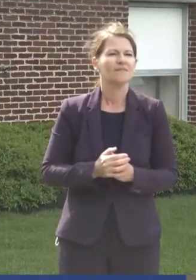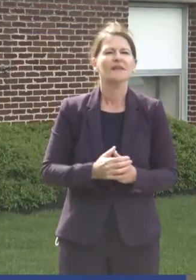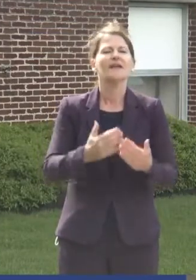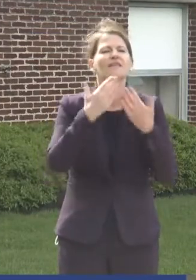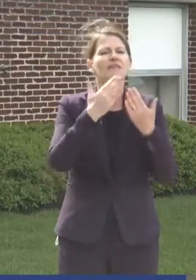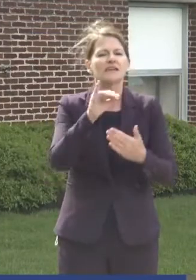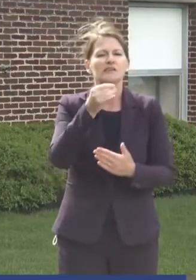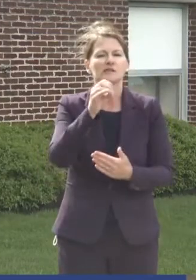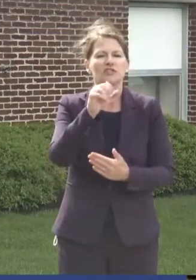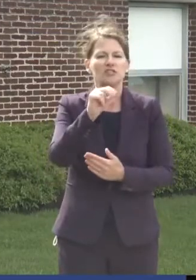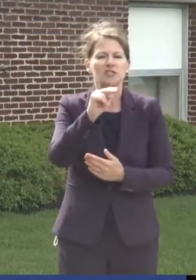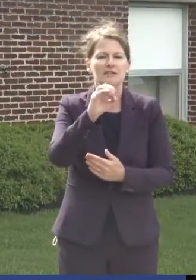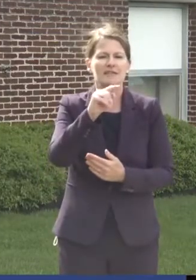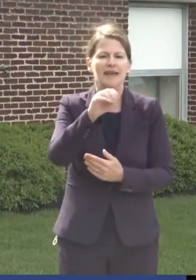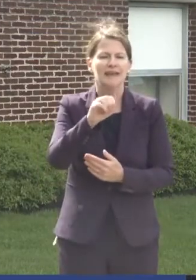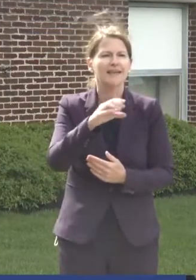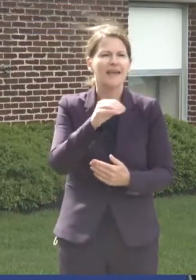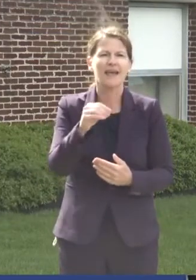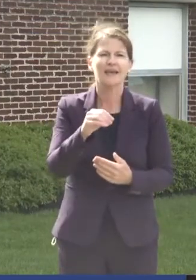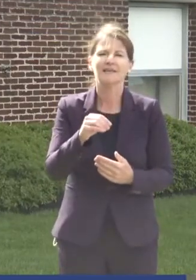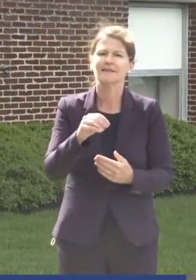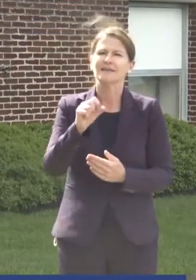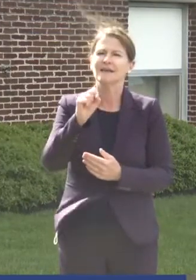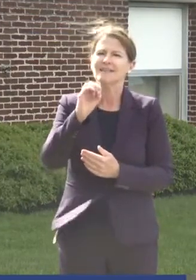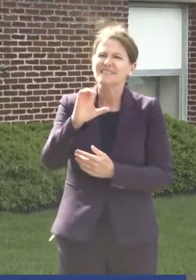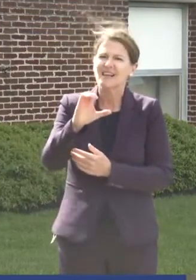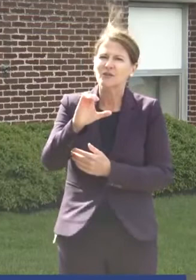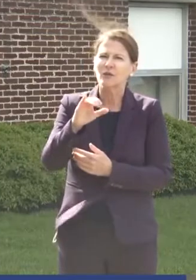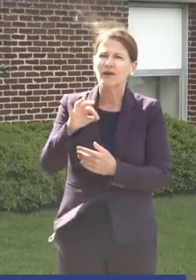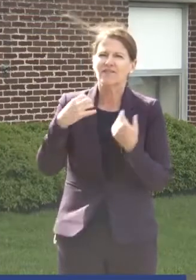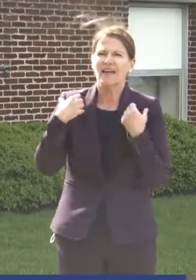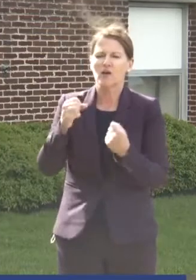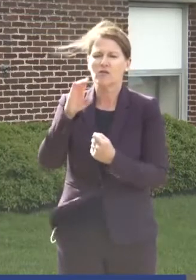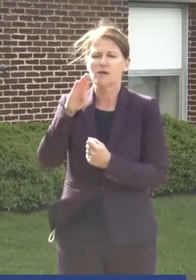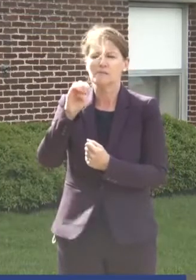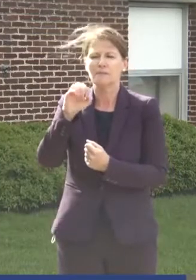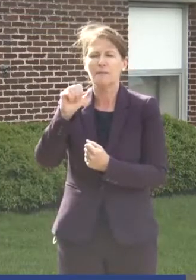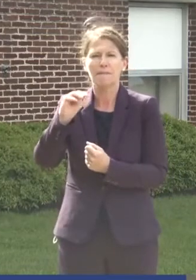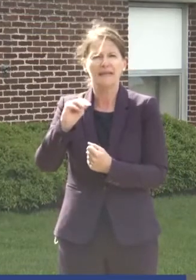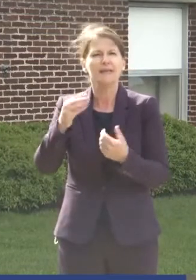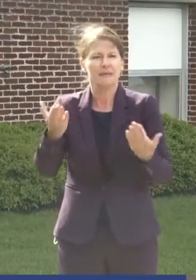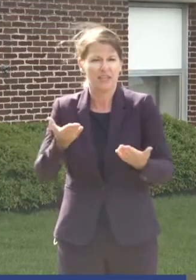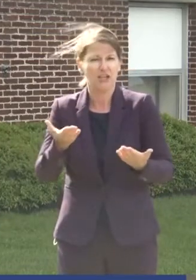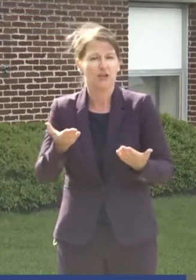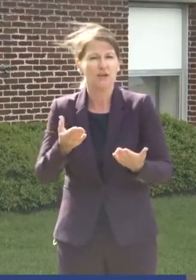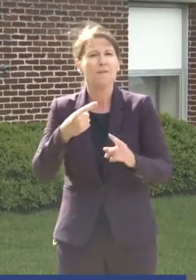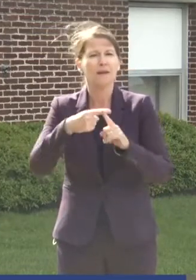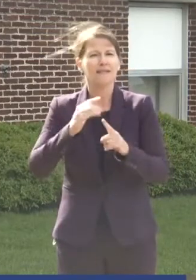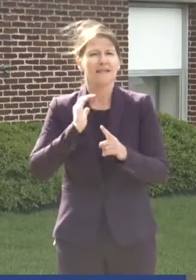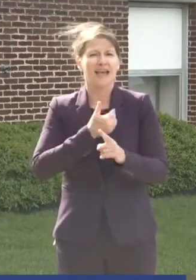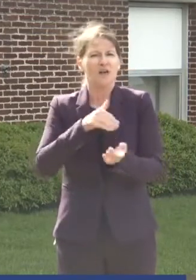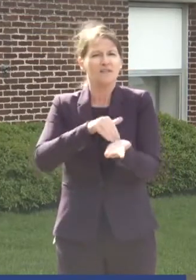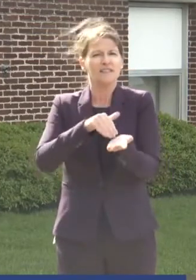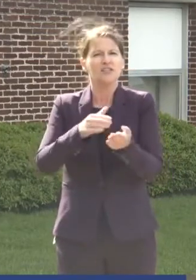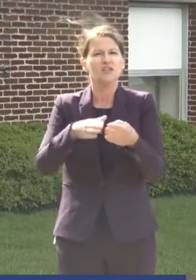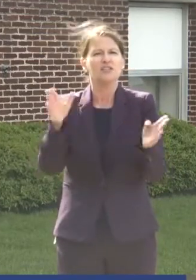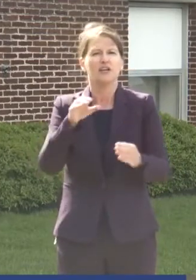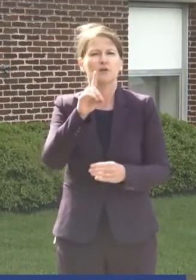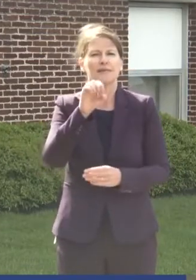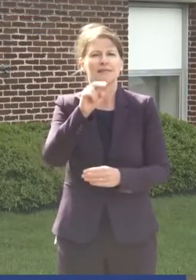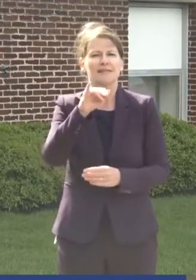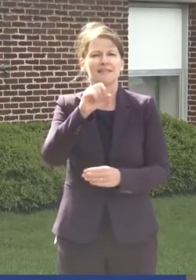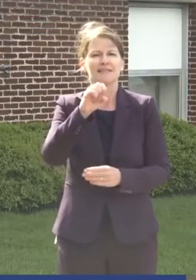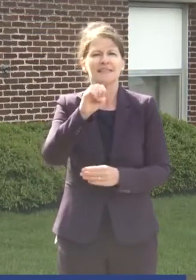Thank you, Jeanette. And I just have Secretary of Health Beam here and also our Physician General, Denise Johnson